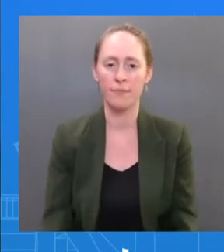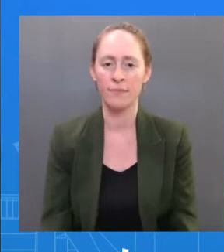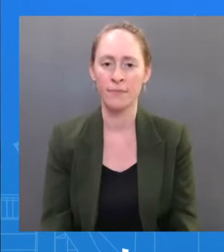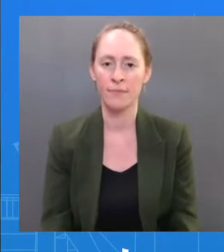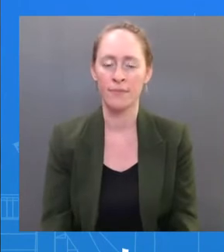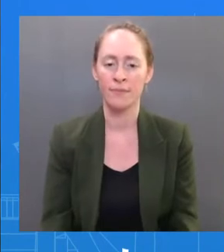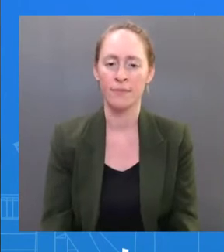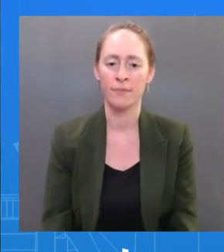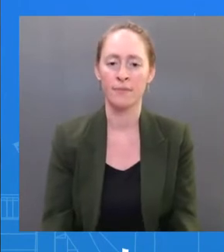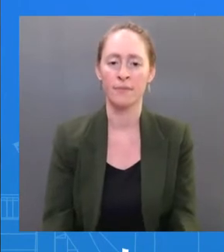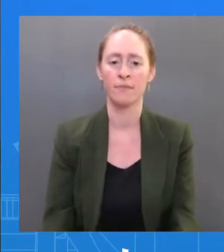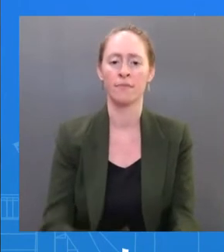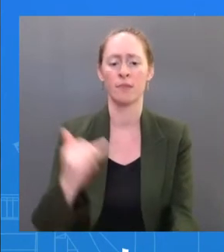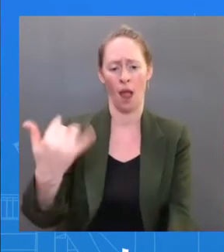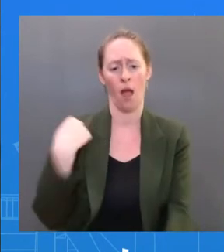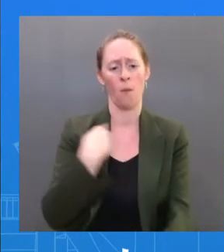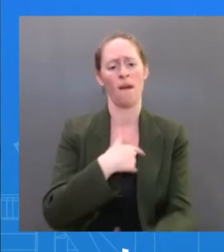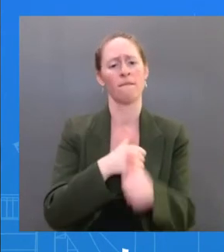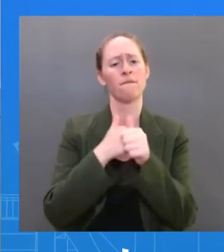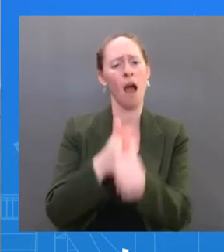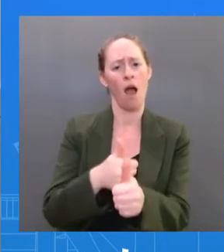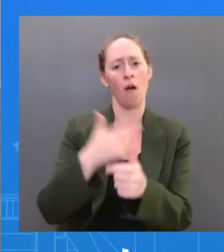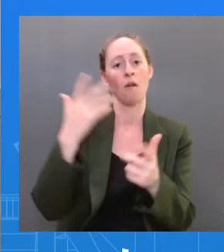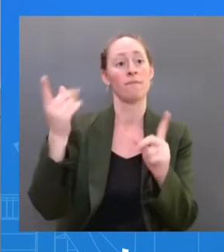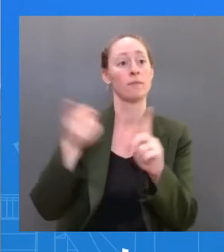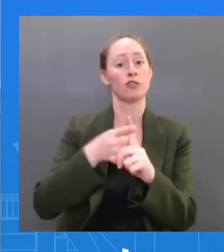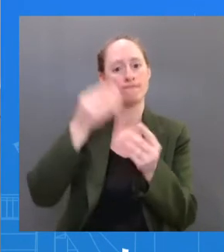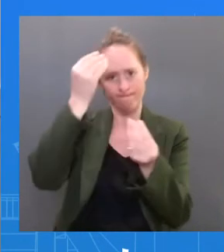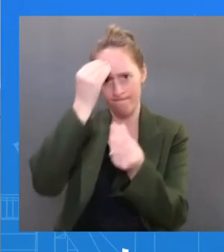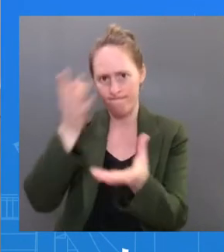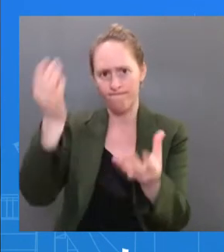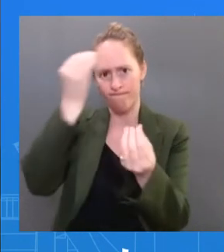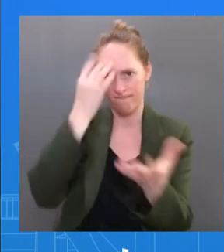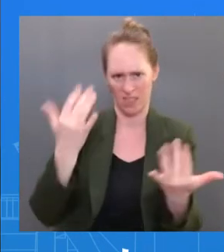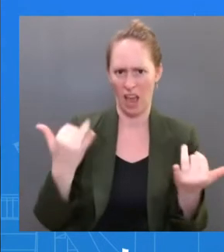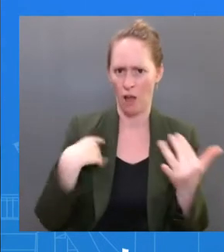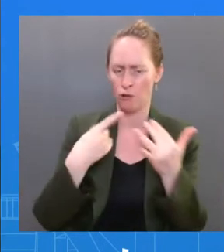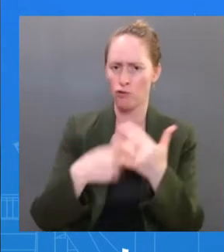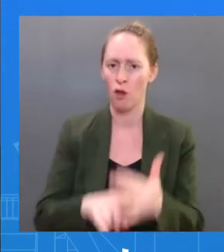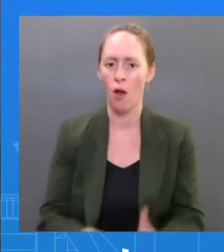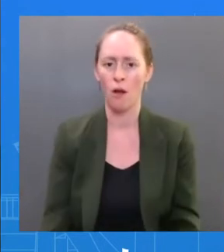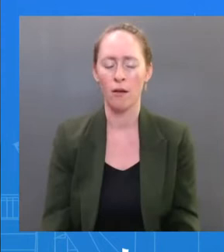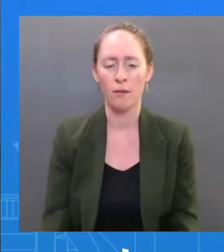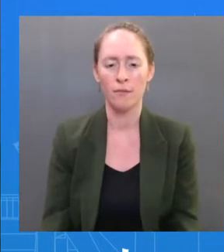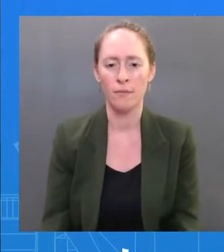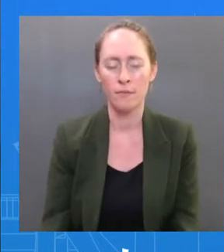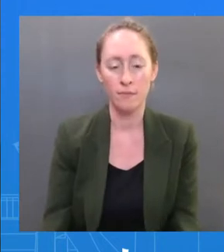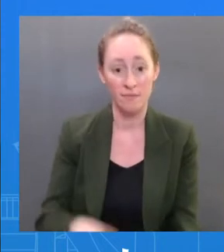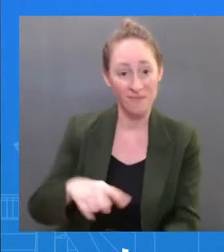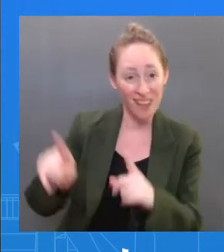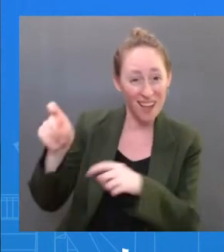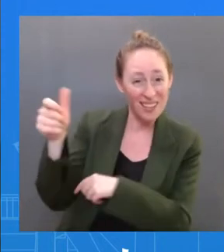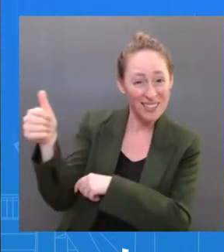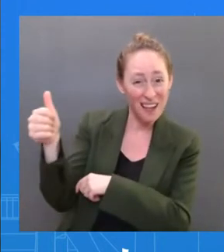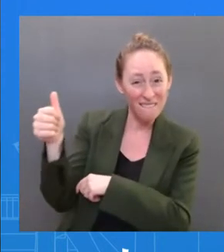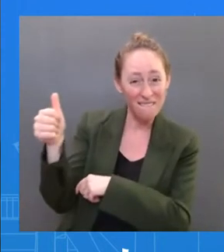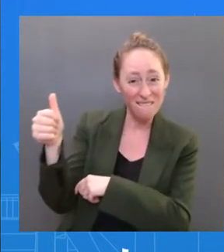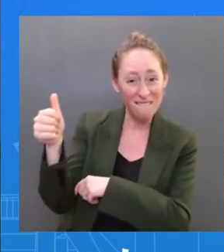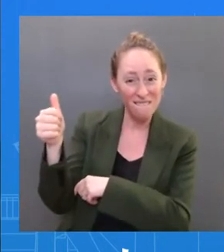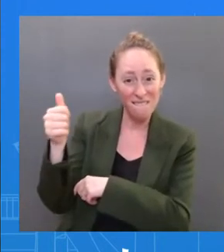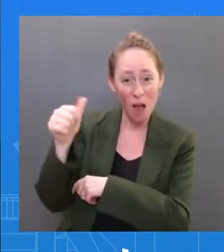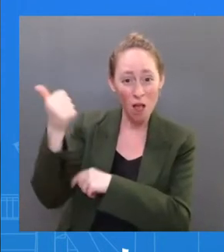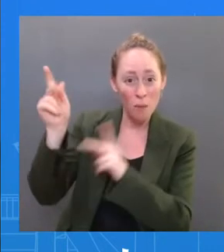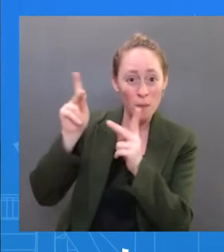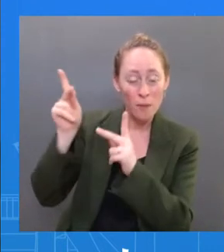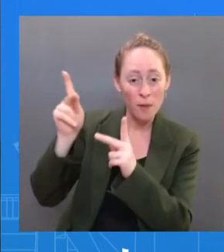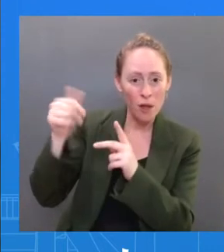contact. The The Has he ever identified as a close contact to somebody else, though? Dr. Oh, to someone else? That part, I — we would have to find